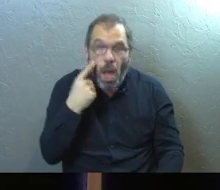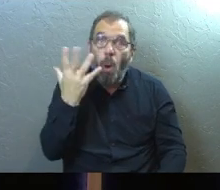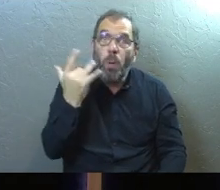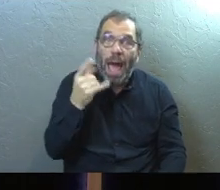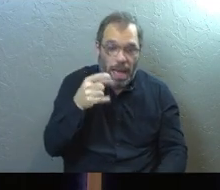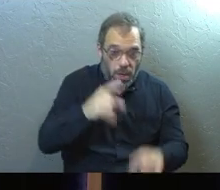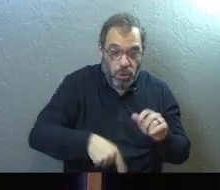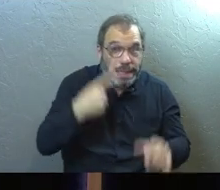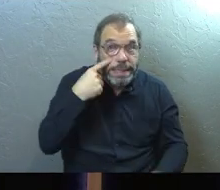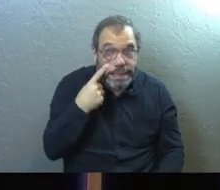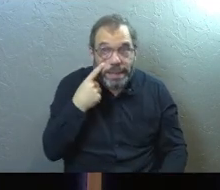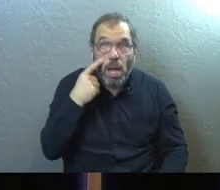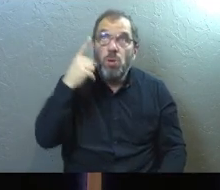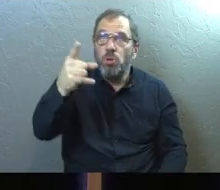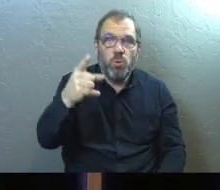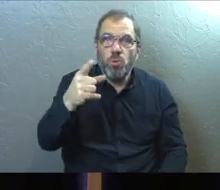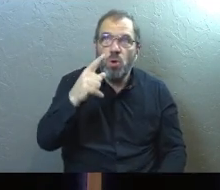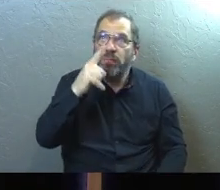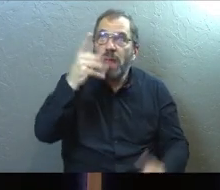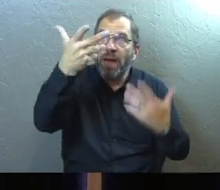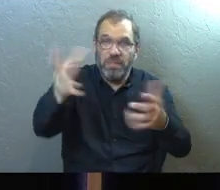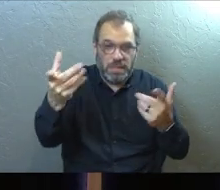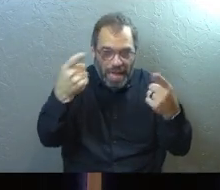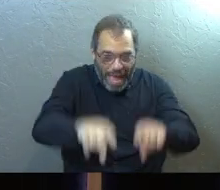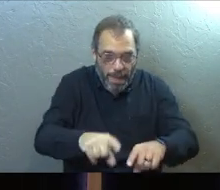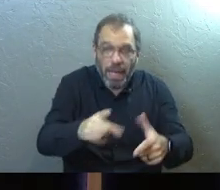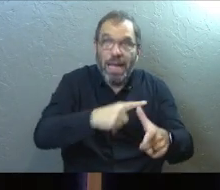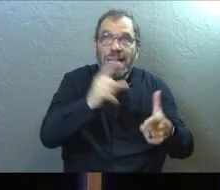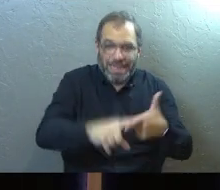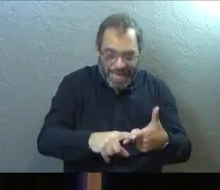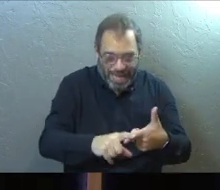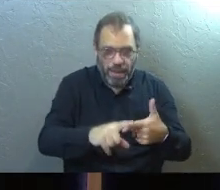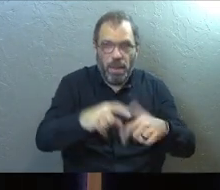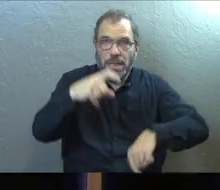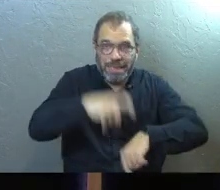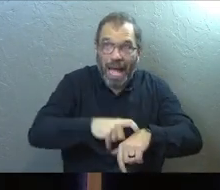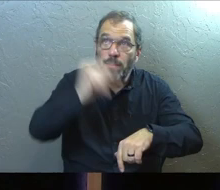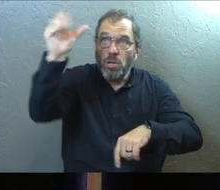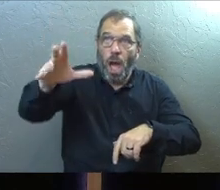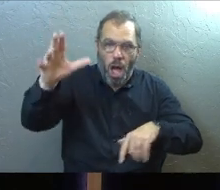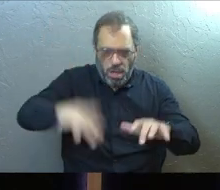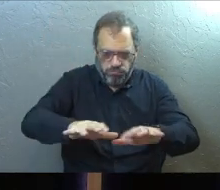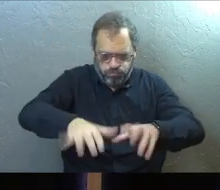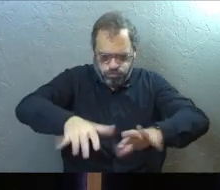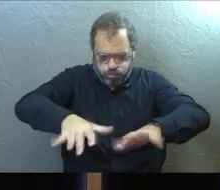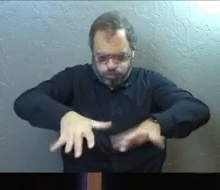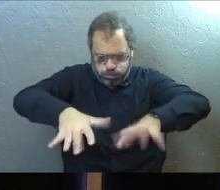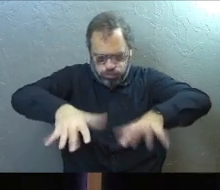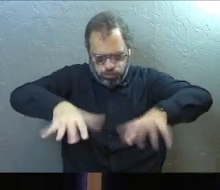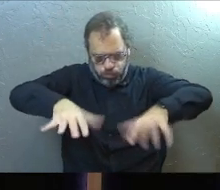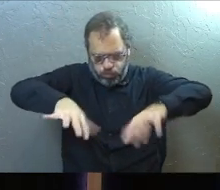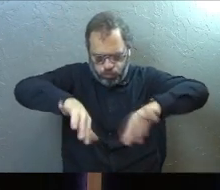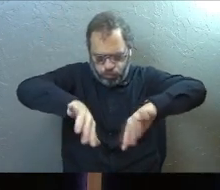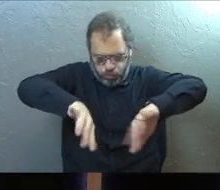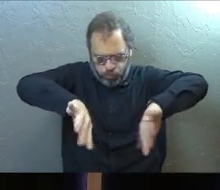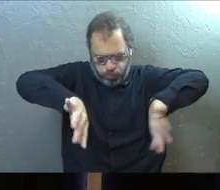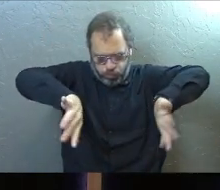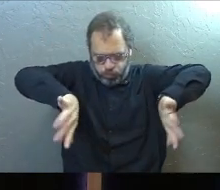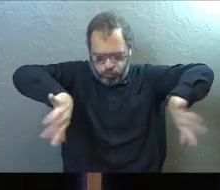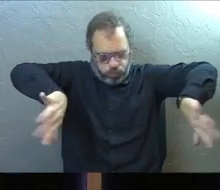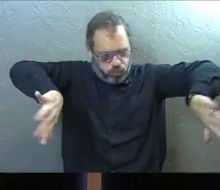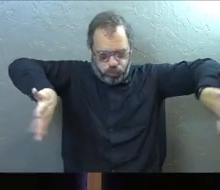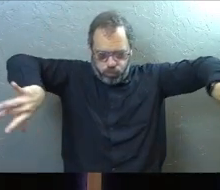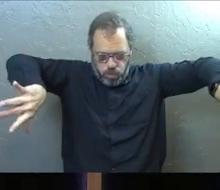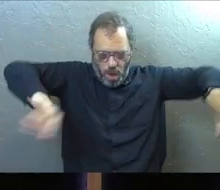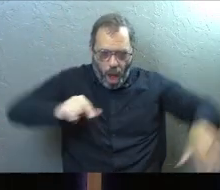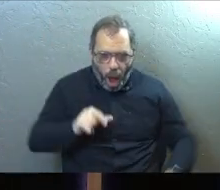The reason they couldn't see it is because you hadn't brought it yet. And as soon as it was time, God, you brought it and you made the path and all of